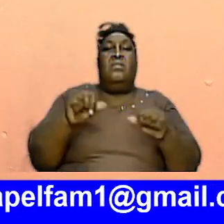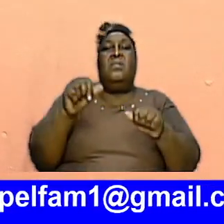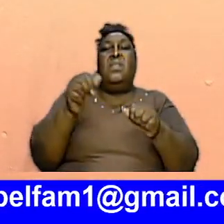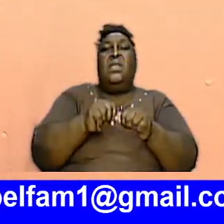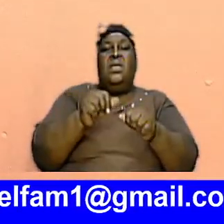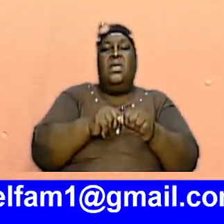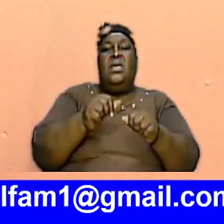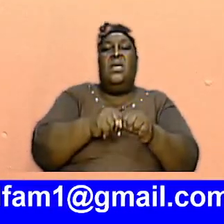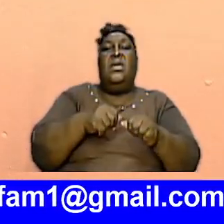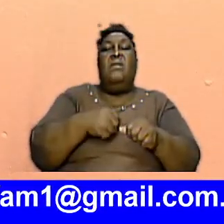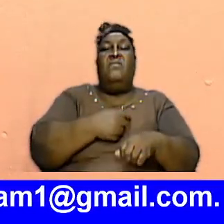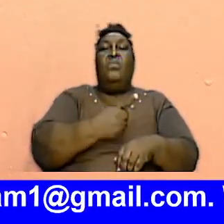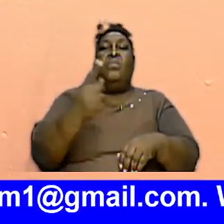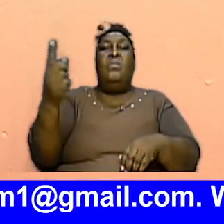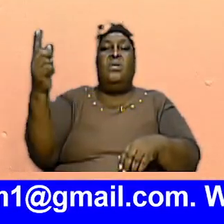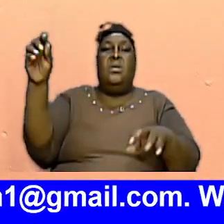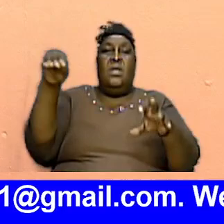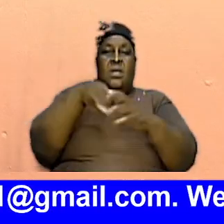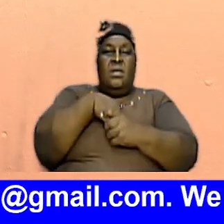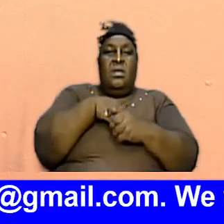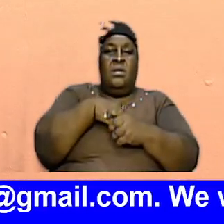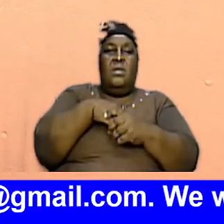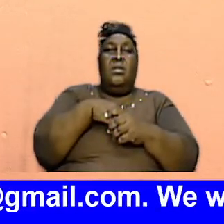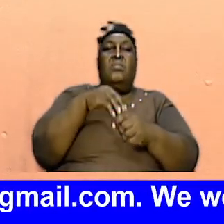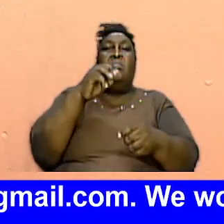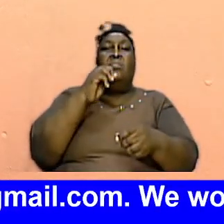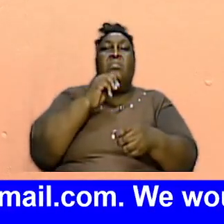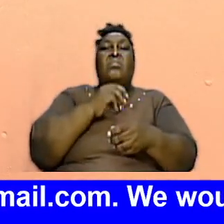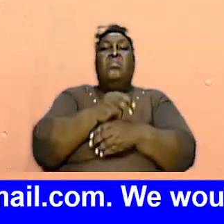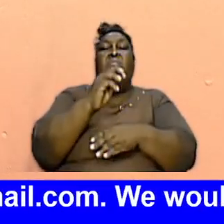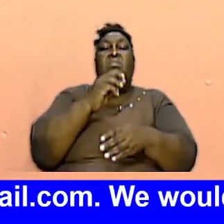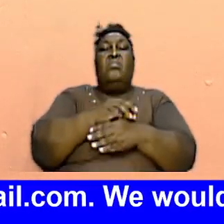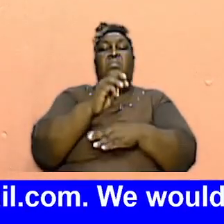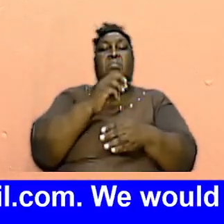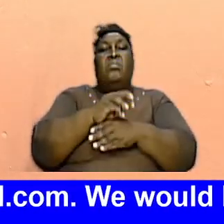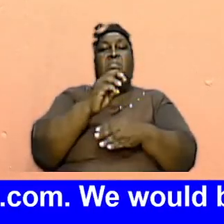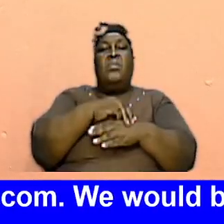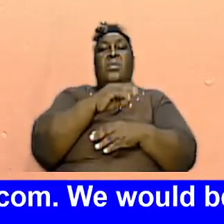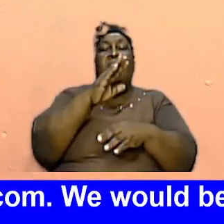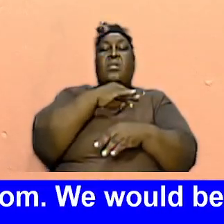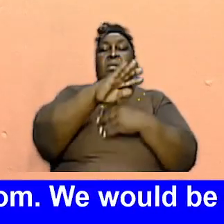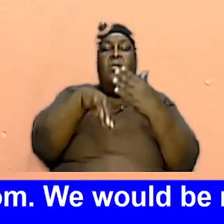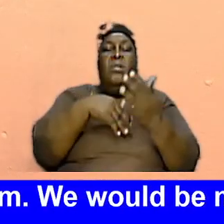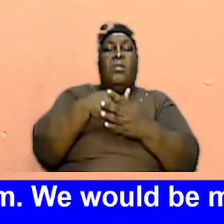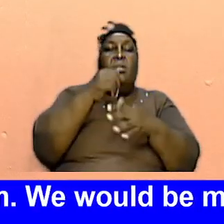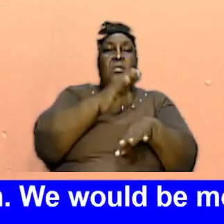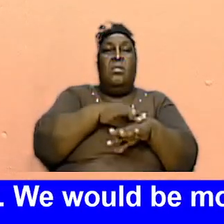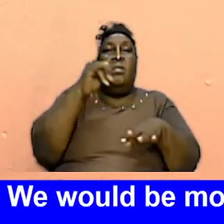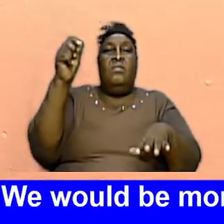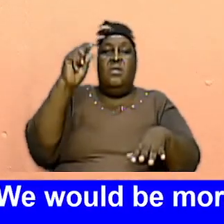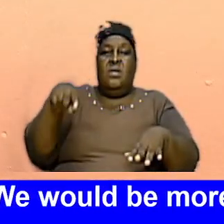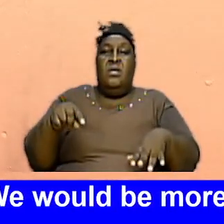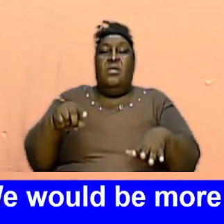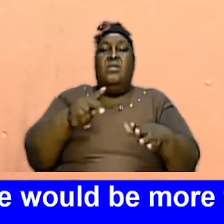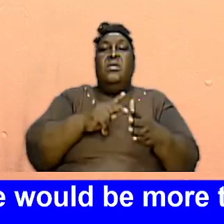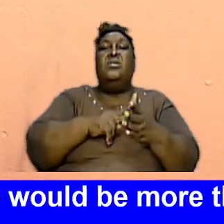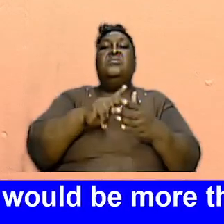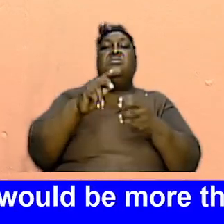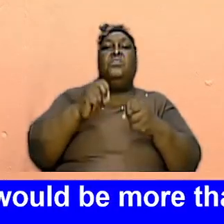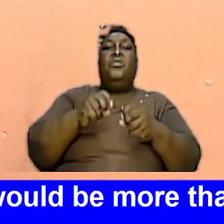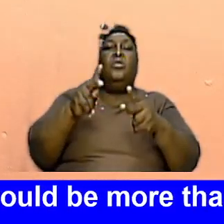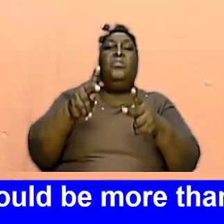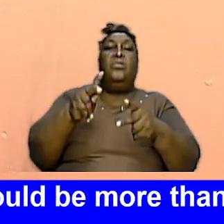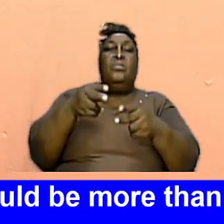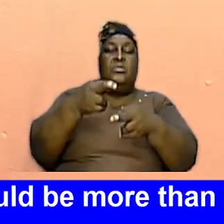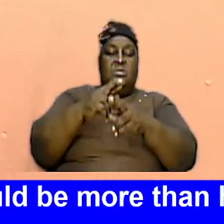Everybody Must Be In In Ministry And We Are All Called For This Purpose You Have Received The Holy Ghost